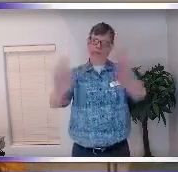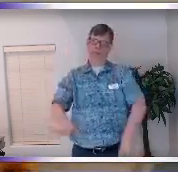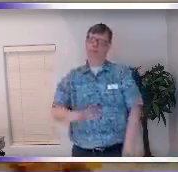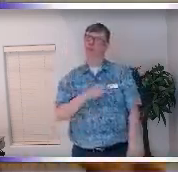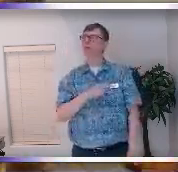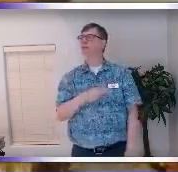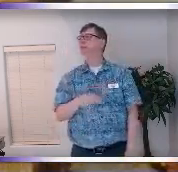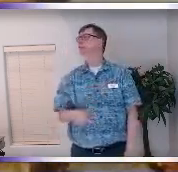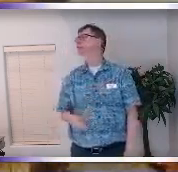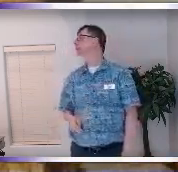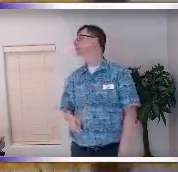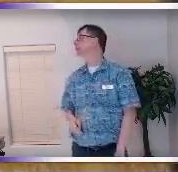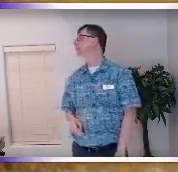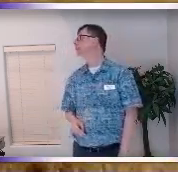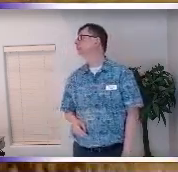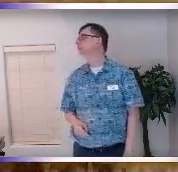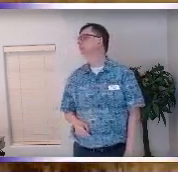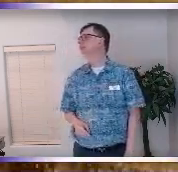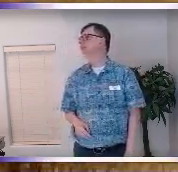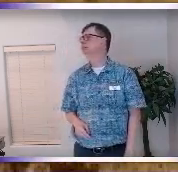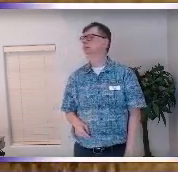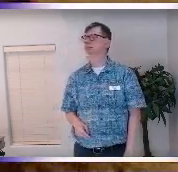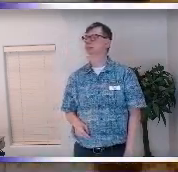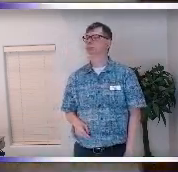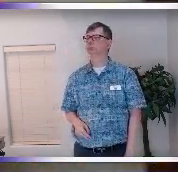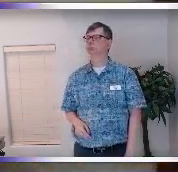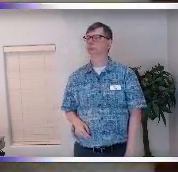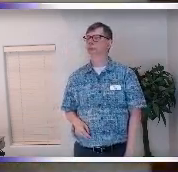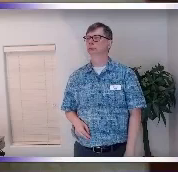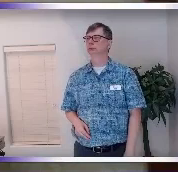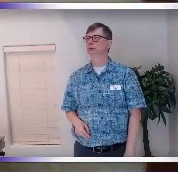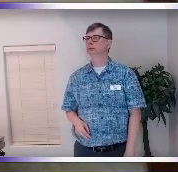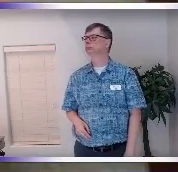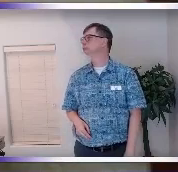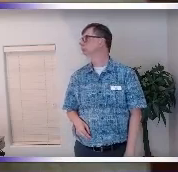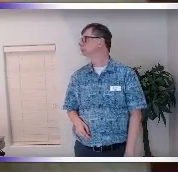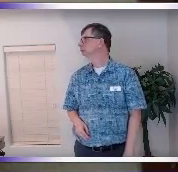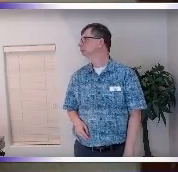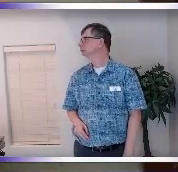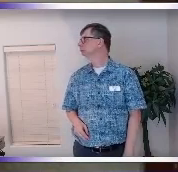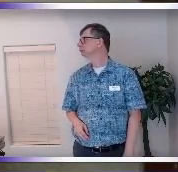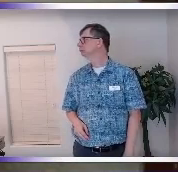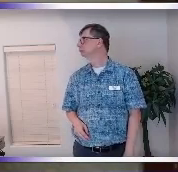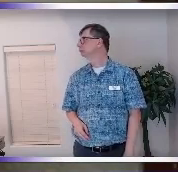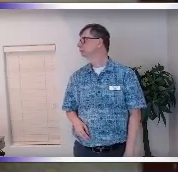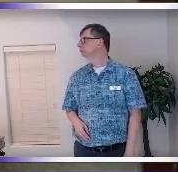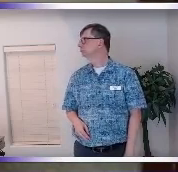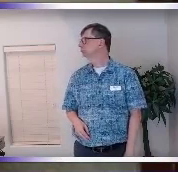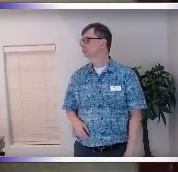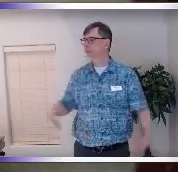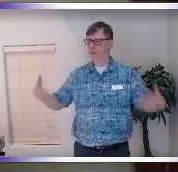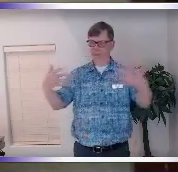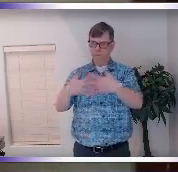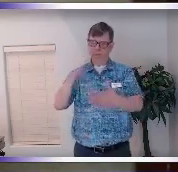I saw this mantra that said on Instagram of all places you know that's where you get all your spiritual news on Instagram because it's on the internet